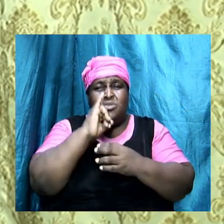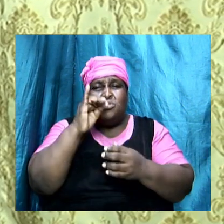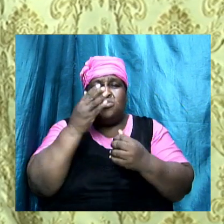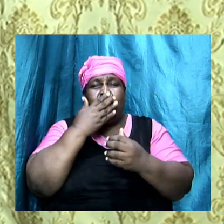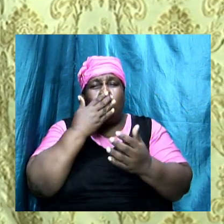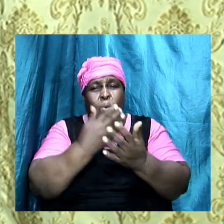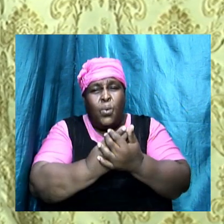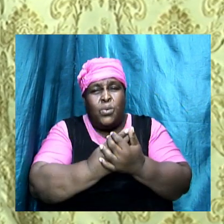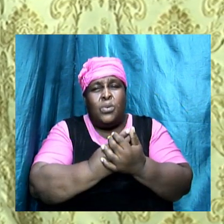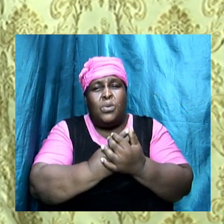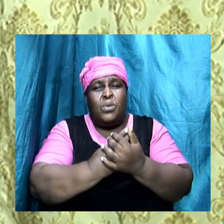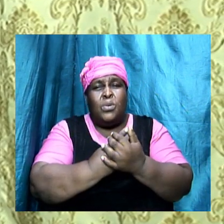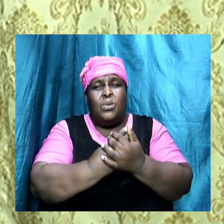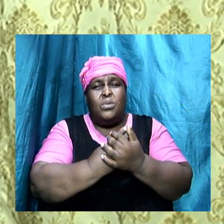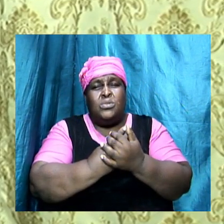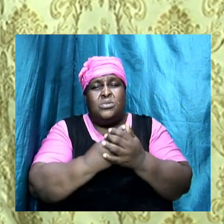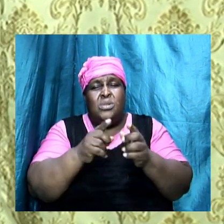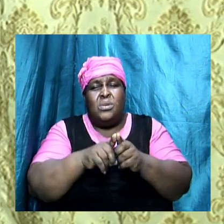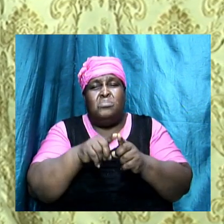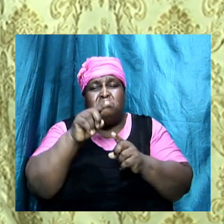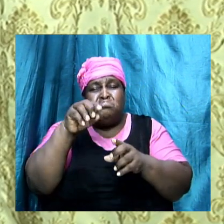truly respect the other person